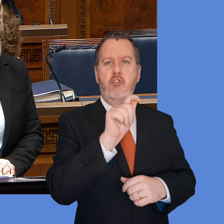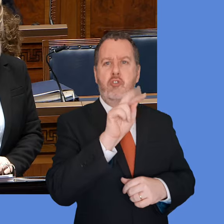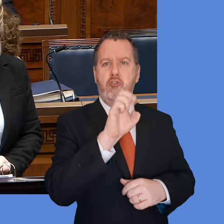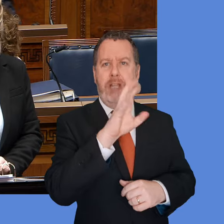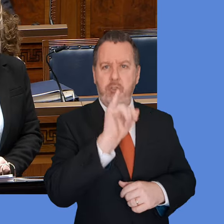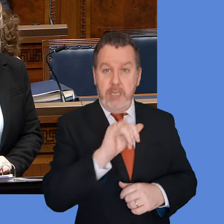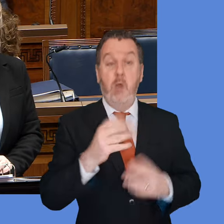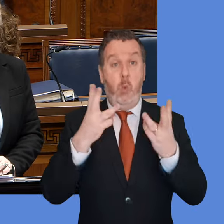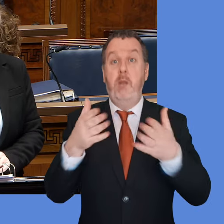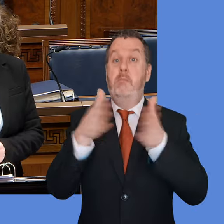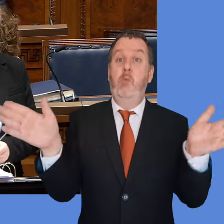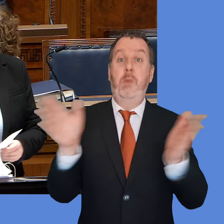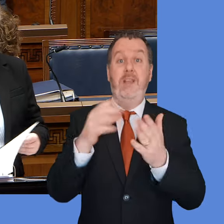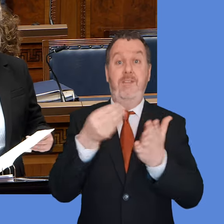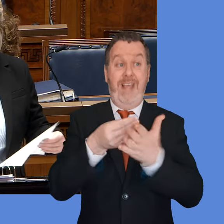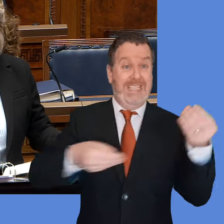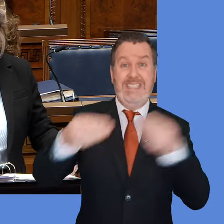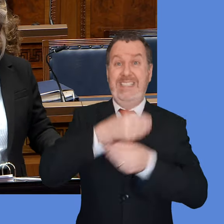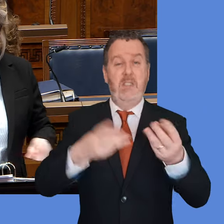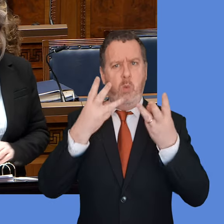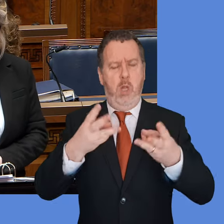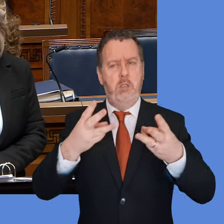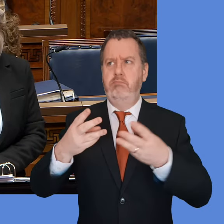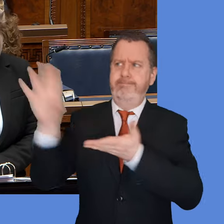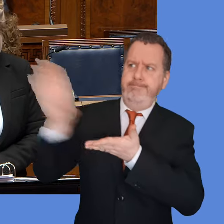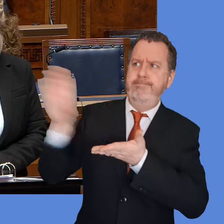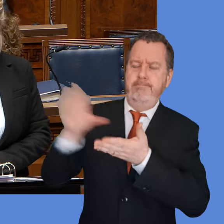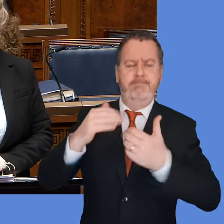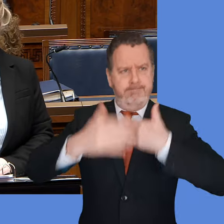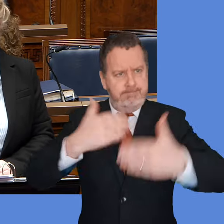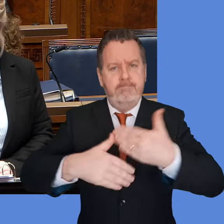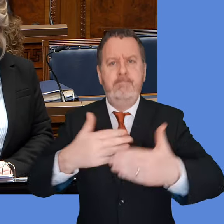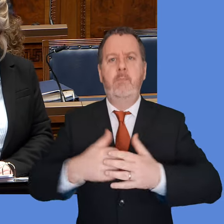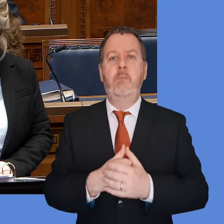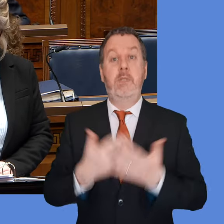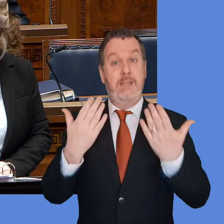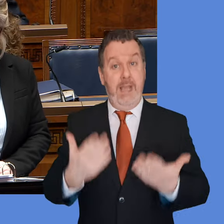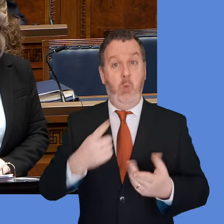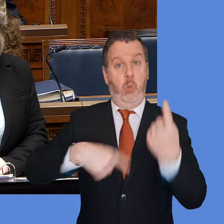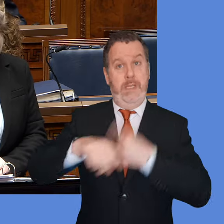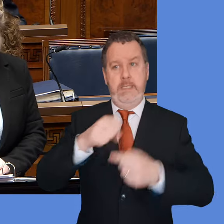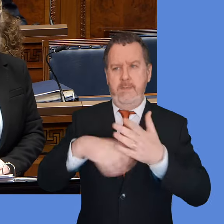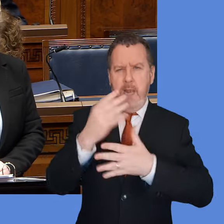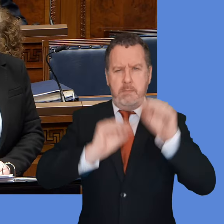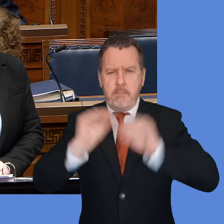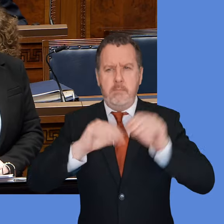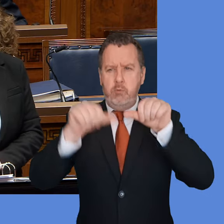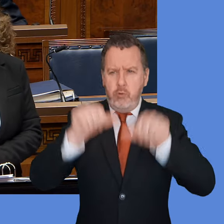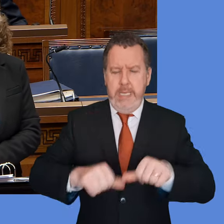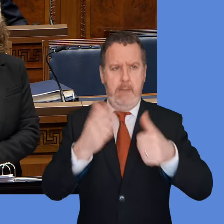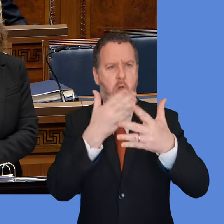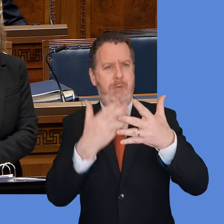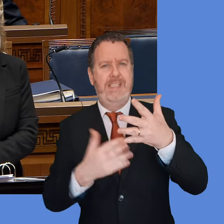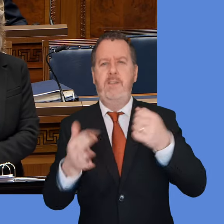are calling for public finances to be placed on a sustainable footing. We're in the process of developing and agreeing an immediate set of priorities for the Executive,